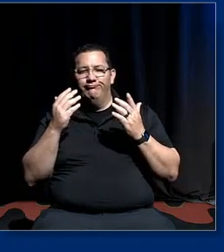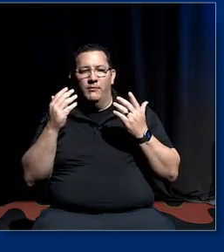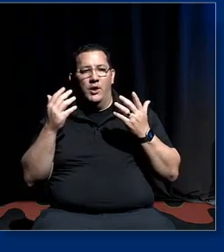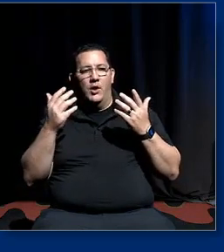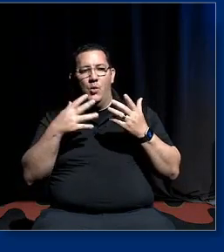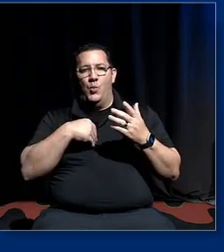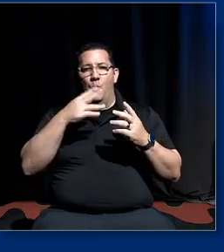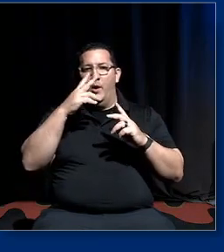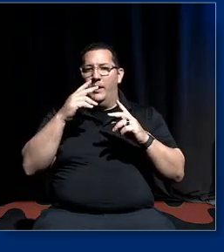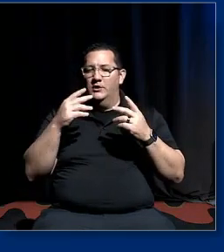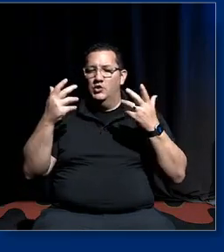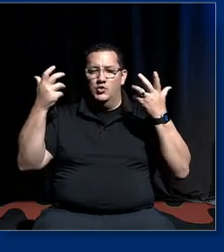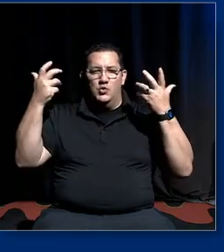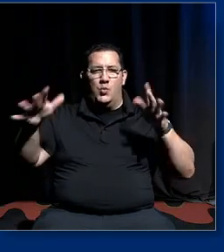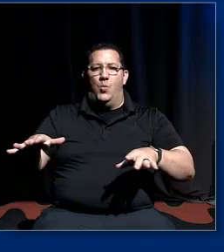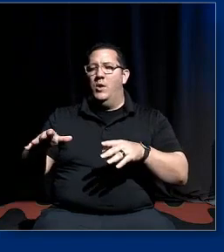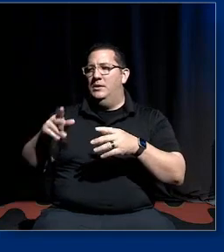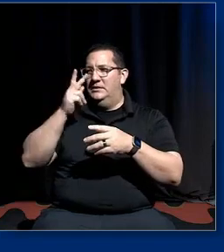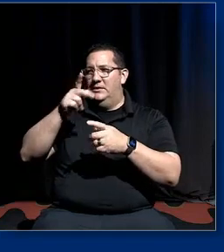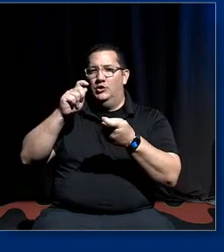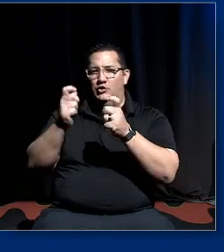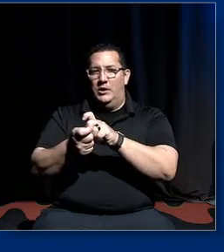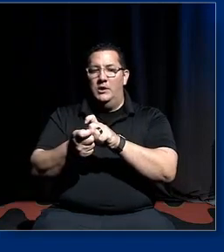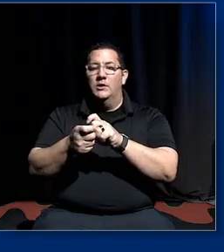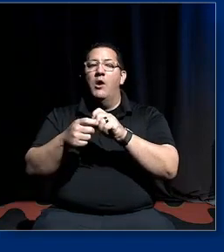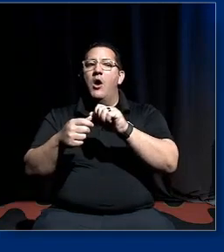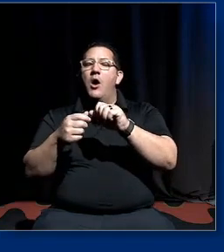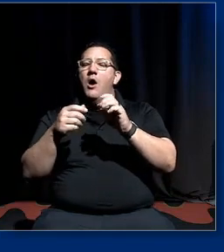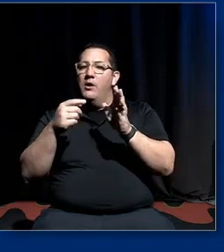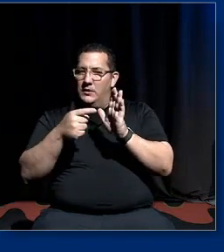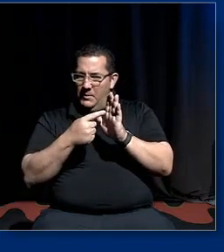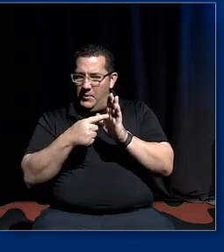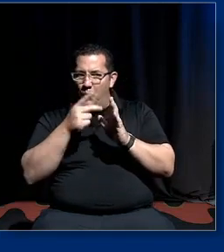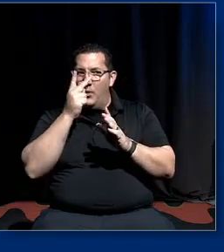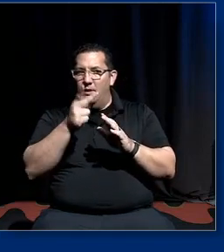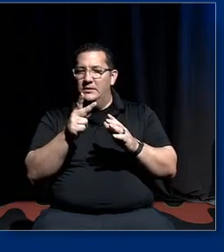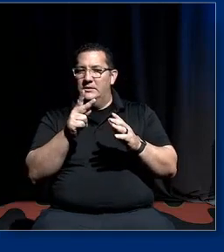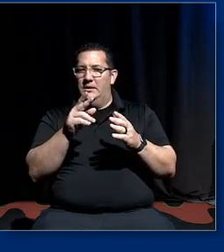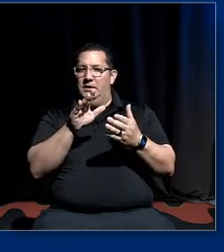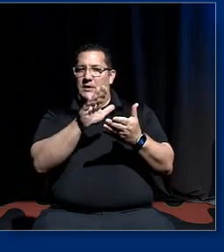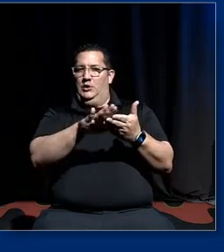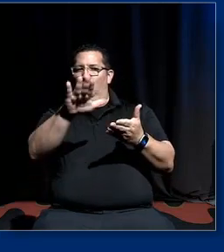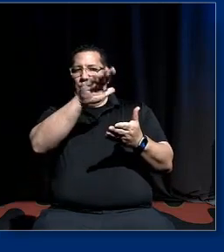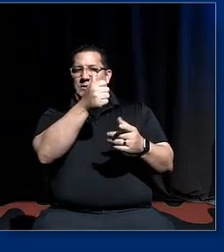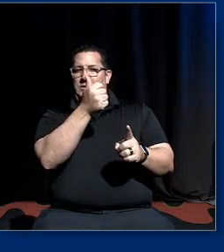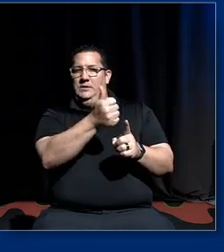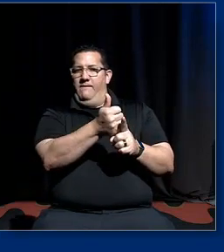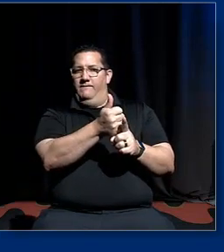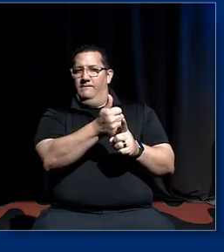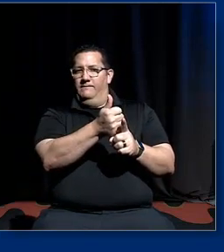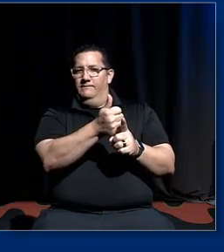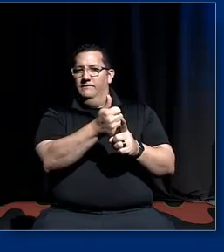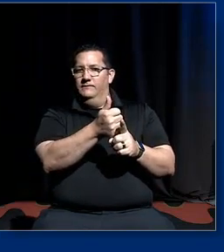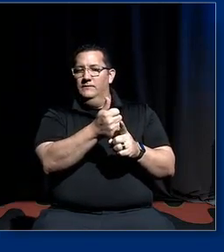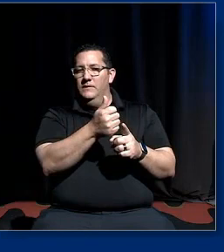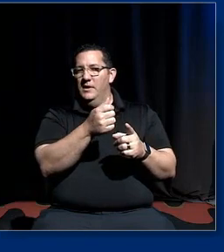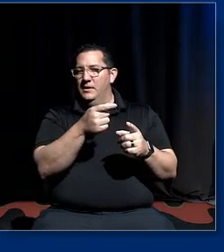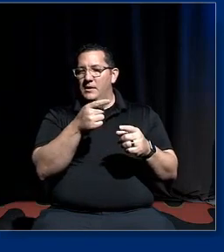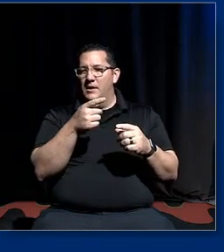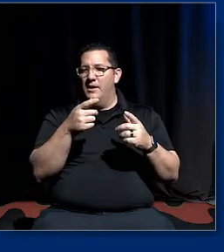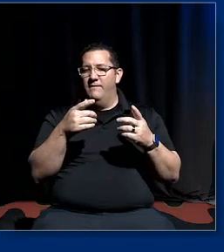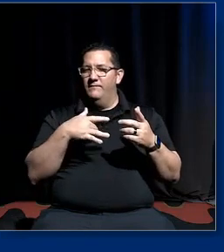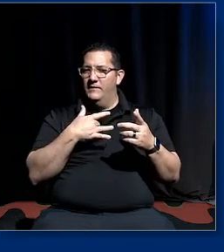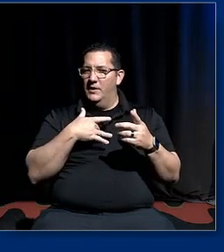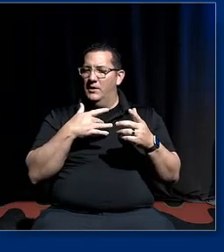part of the the institution because it's already dominated by the assumptions and interests of white people they just automatically